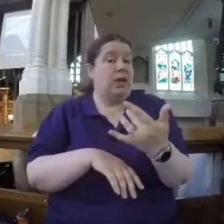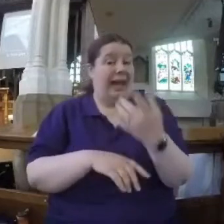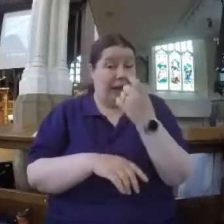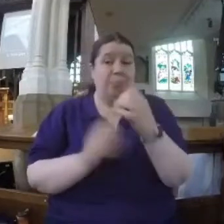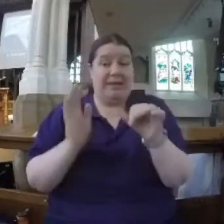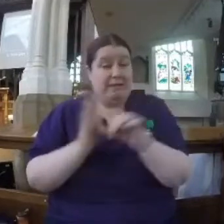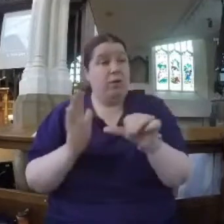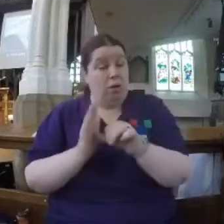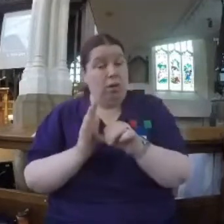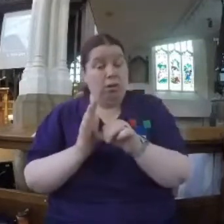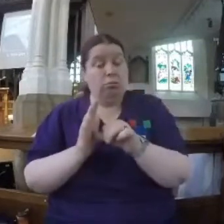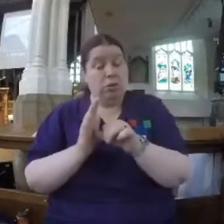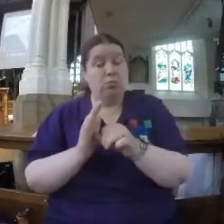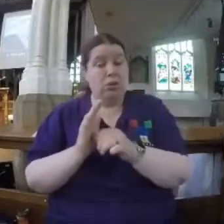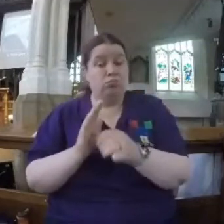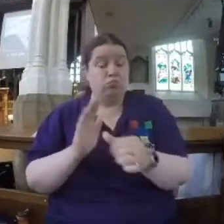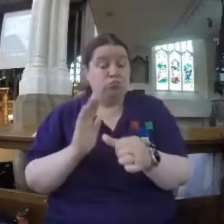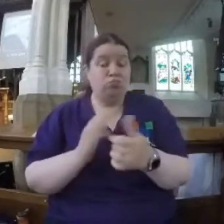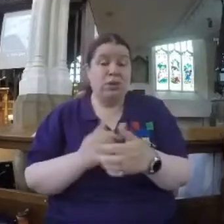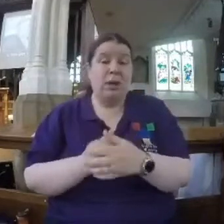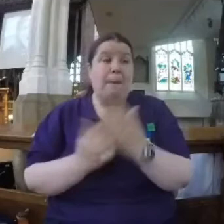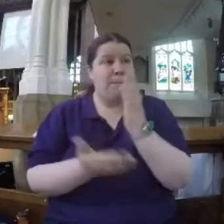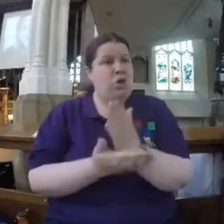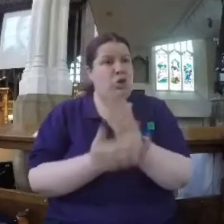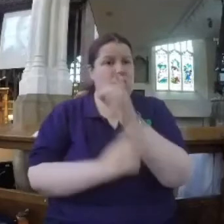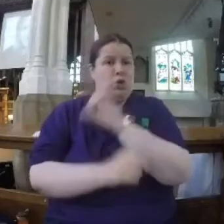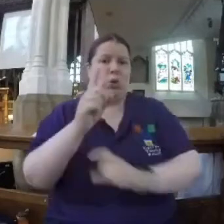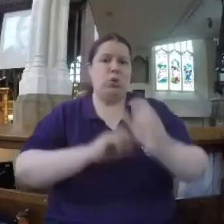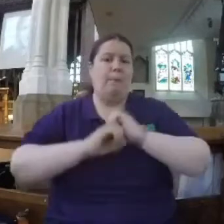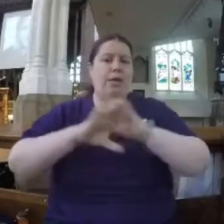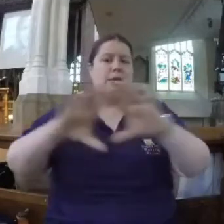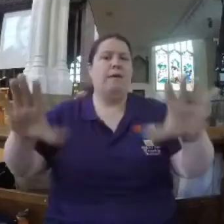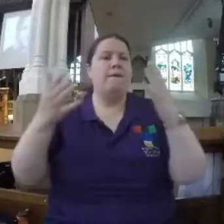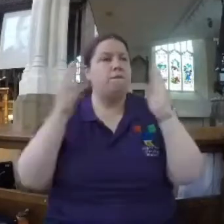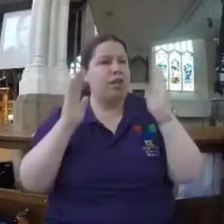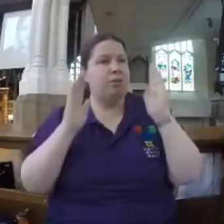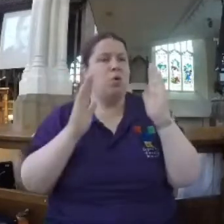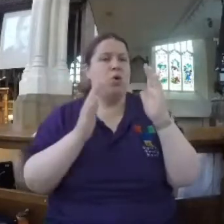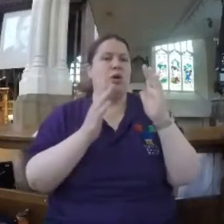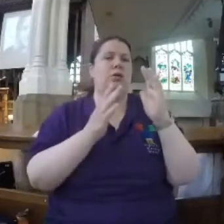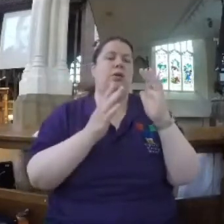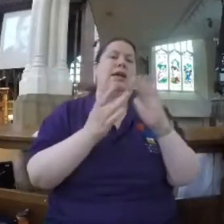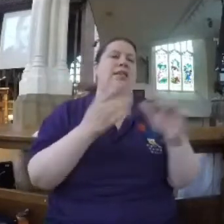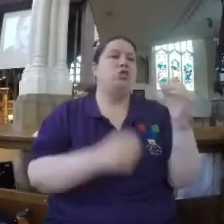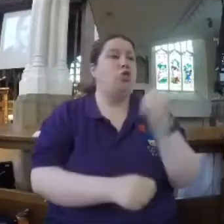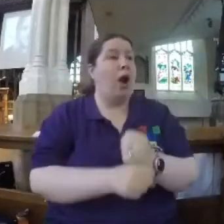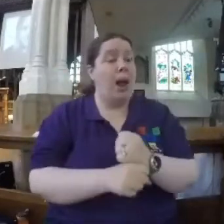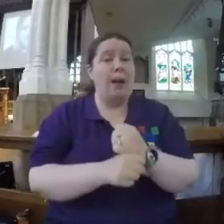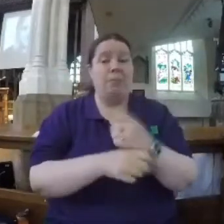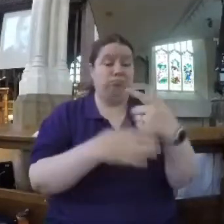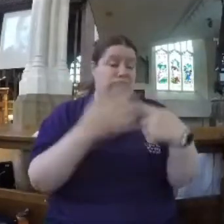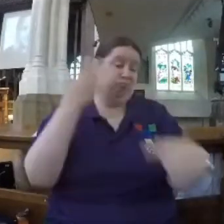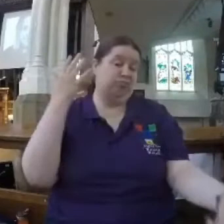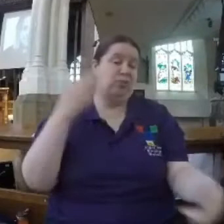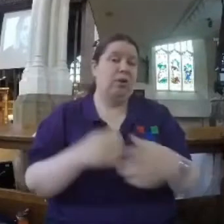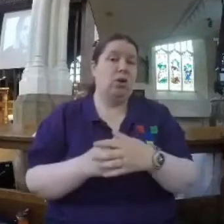be a really serious issue. In today's world of social media, Facebook, Instagram and so on, there's a real tendency